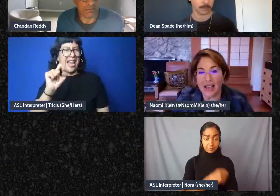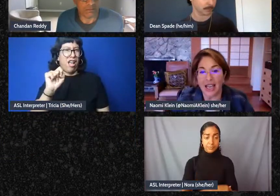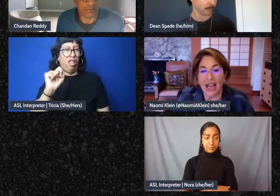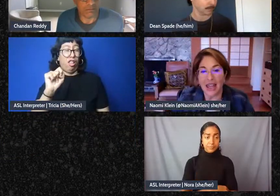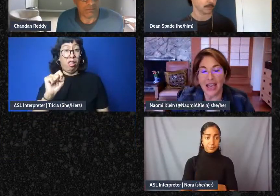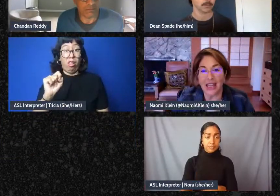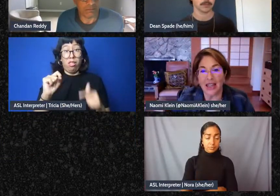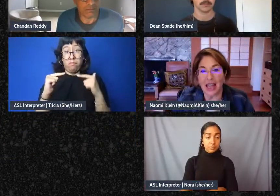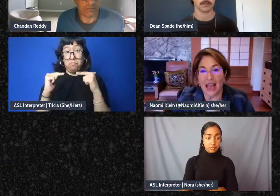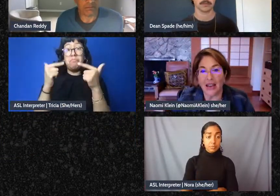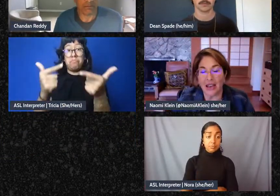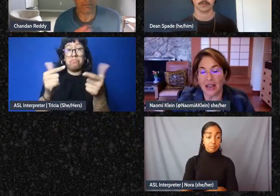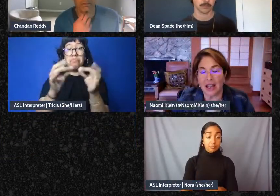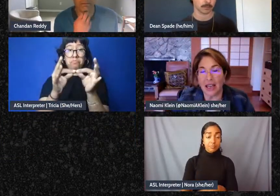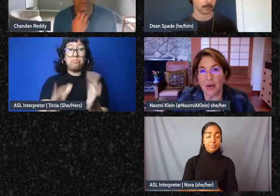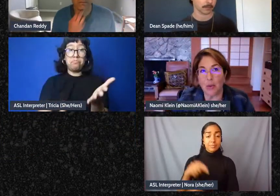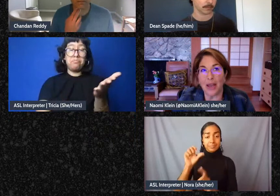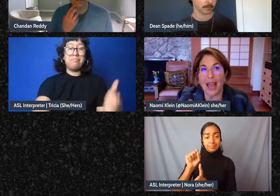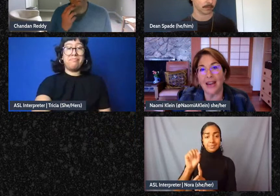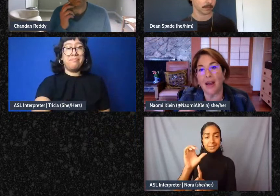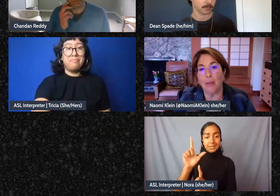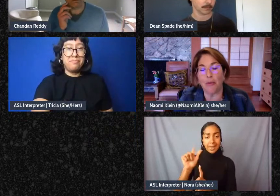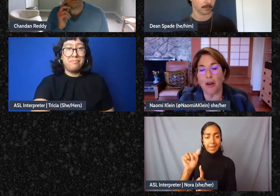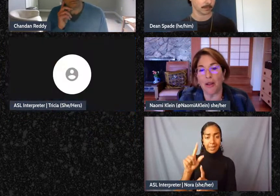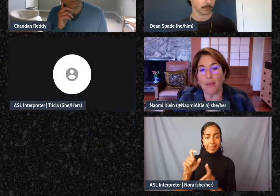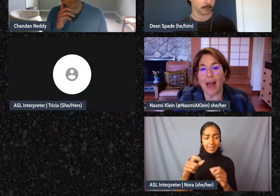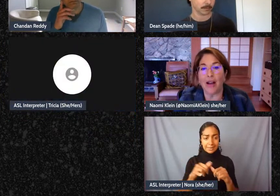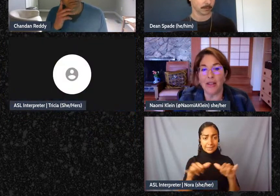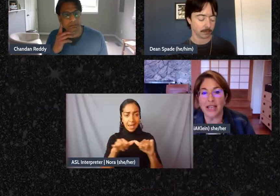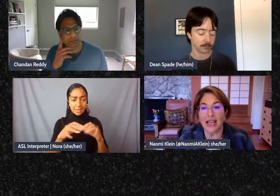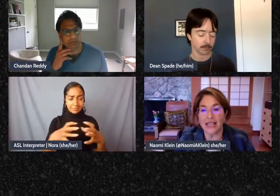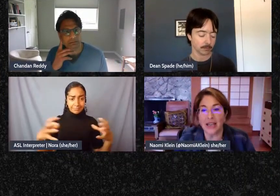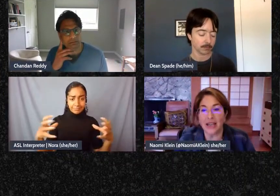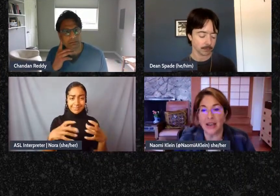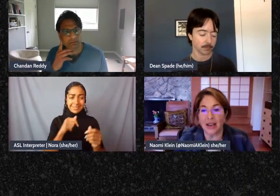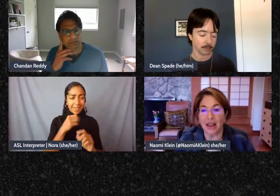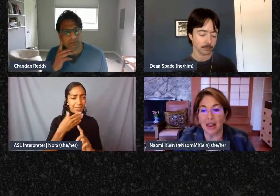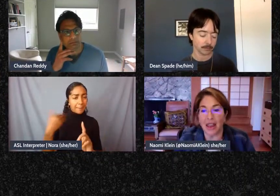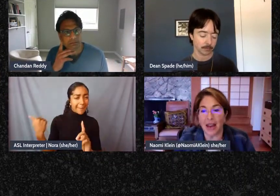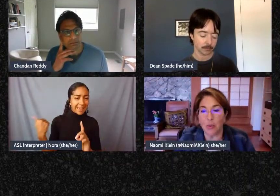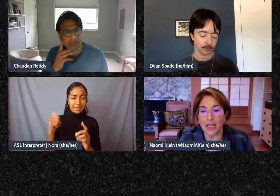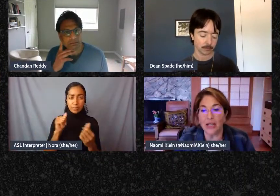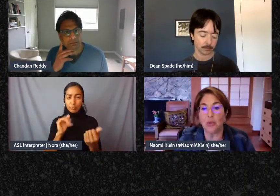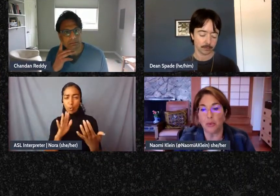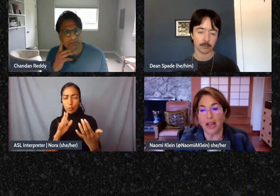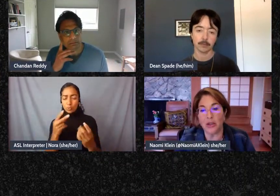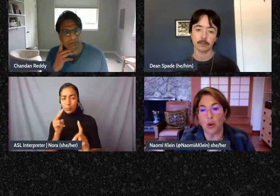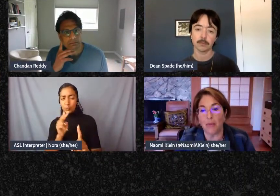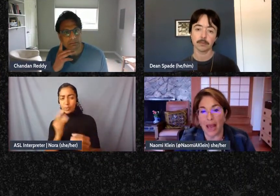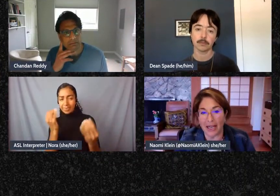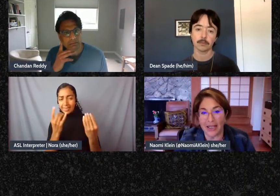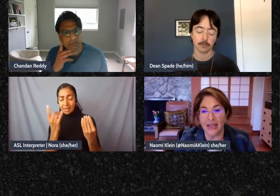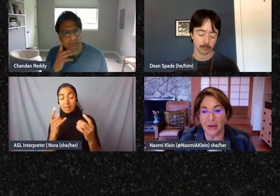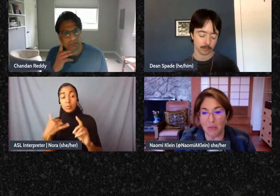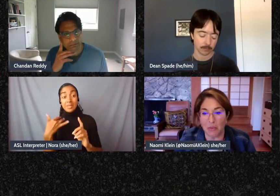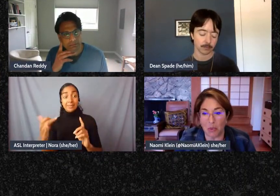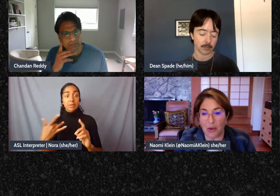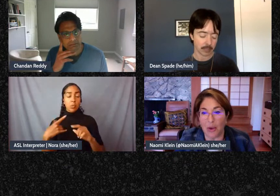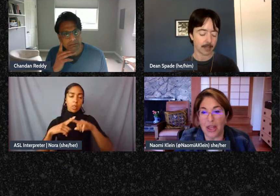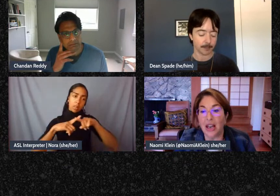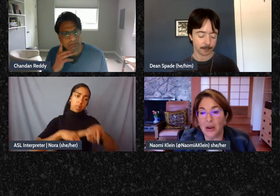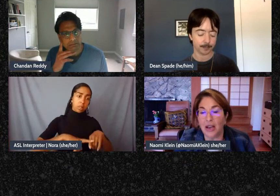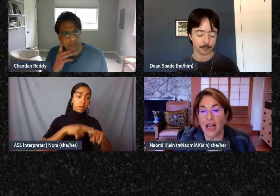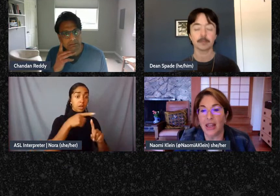like because I think that that we end up falling back on this idea that we need to replace one mega system